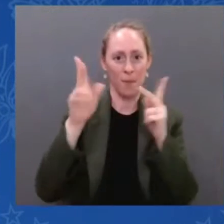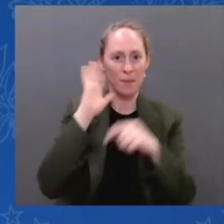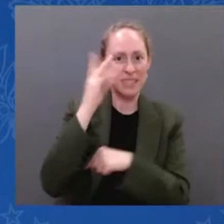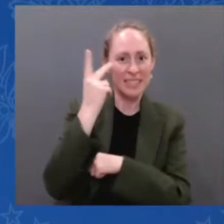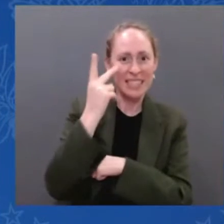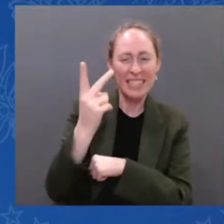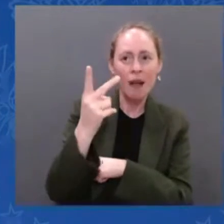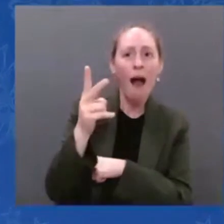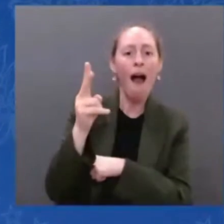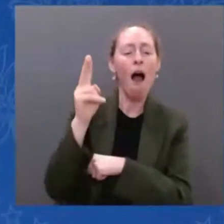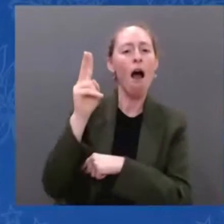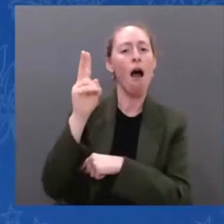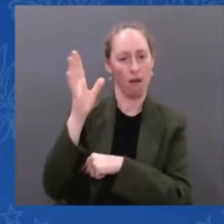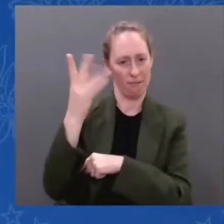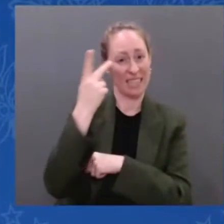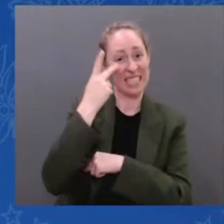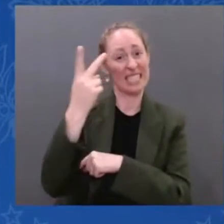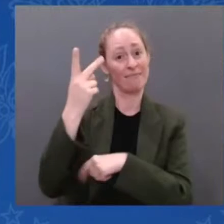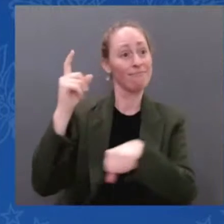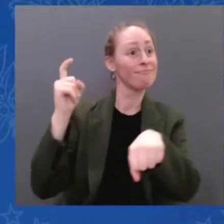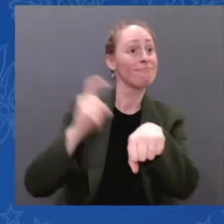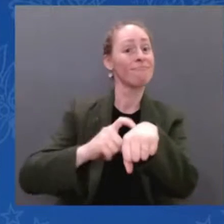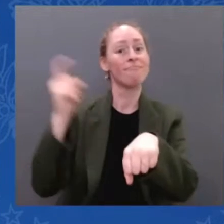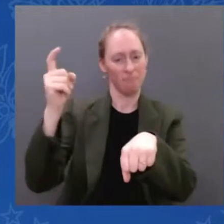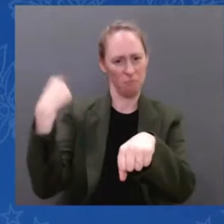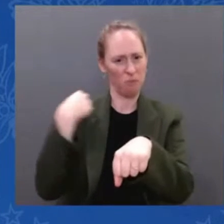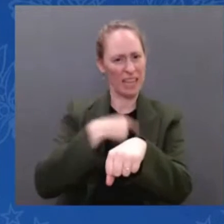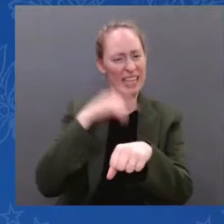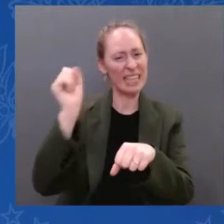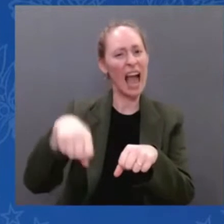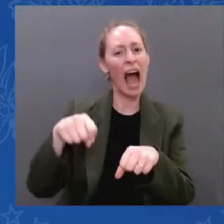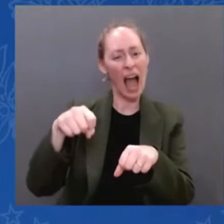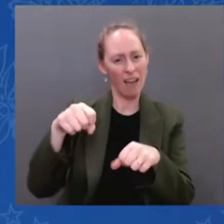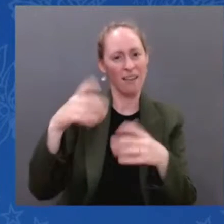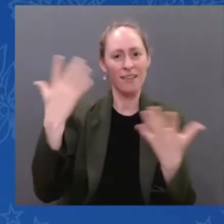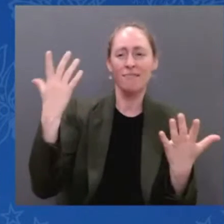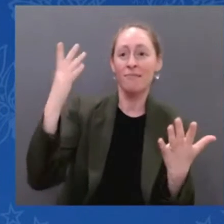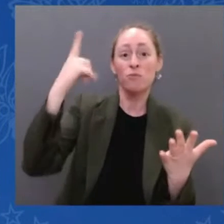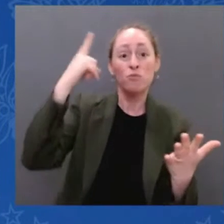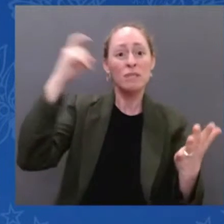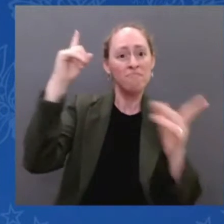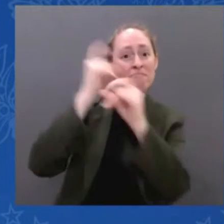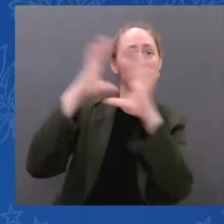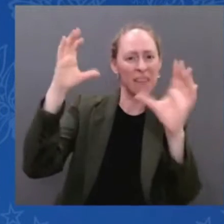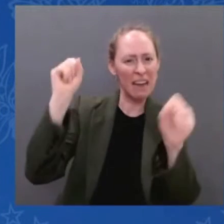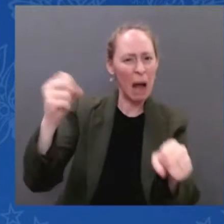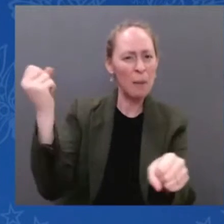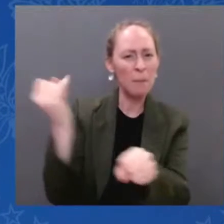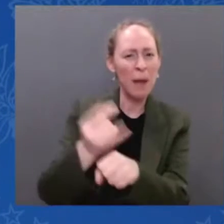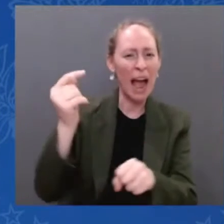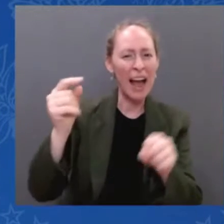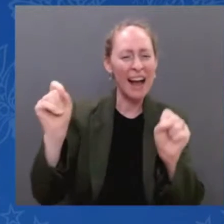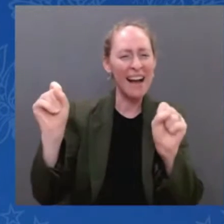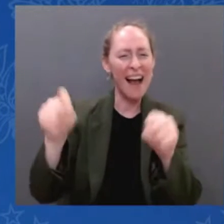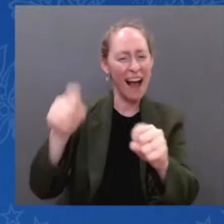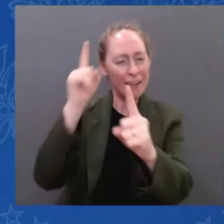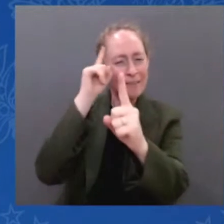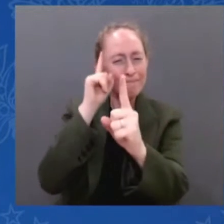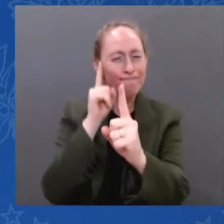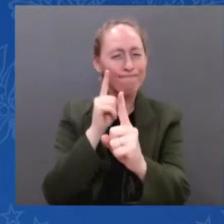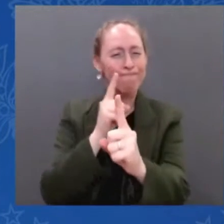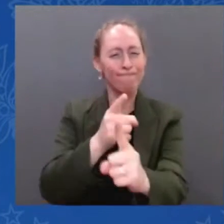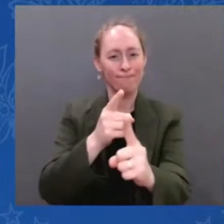nothing beyond our capacity, nothing beyond our capacity. We can see possibilities no one has ever seen before.